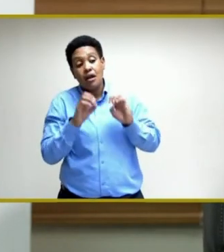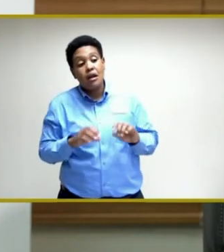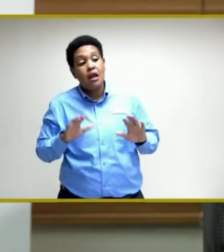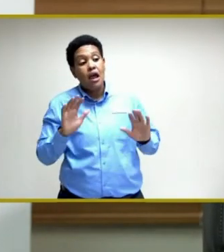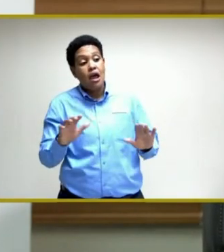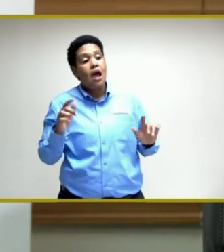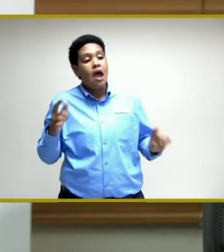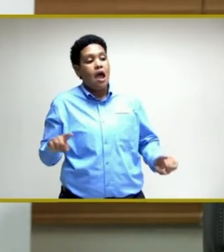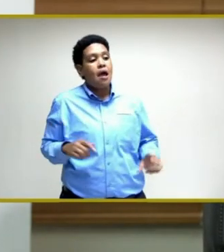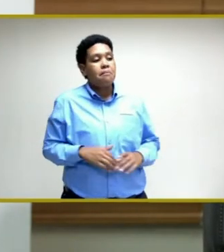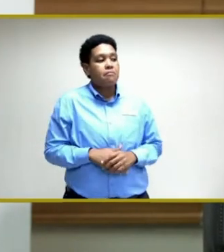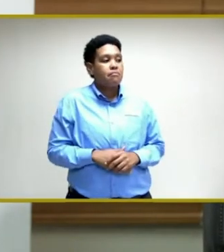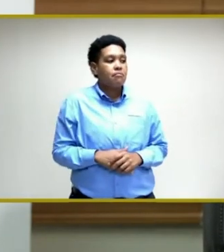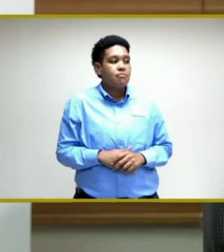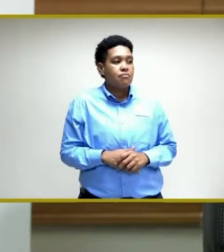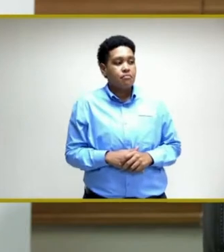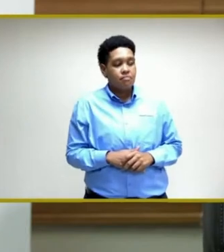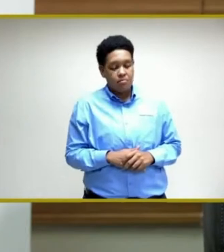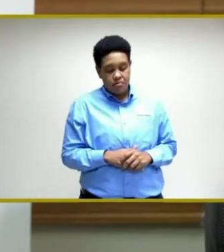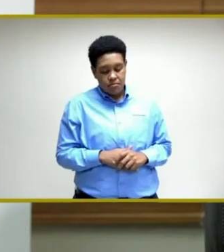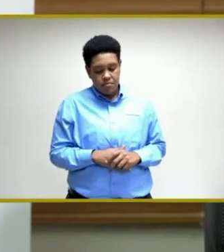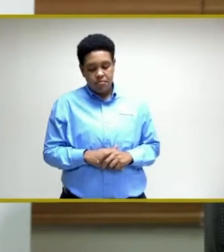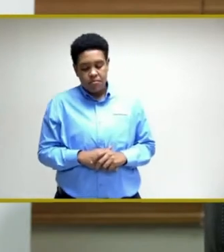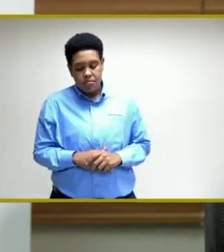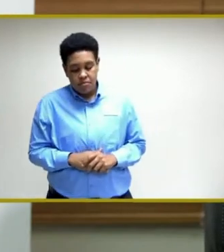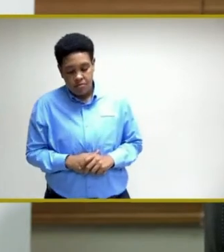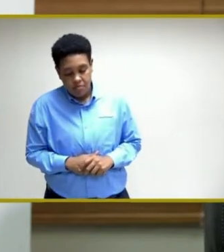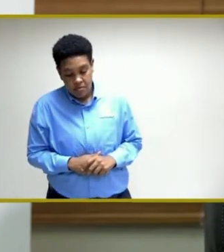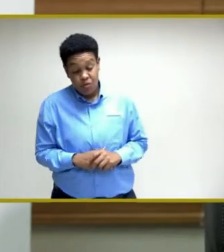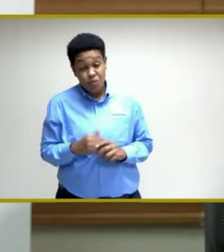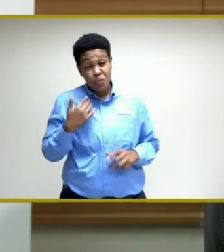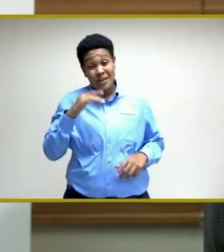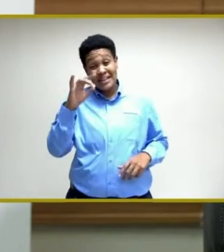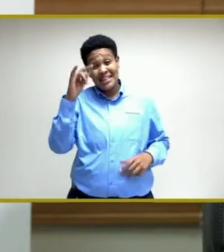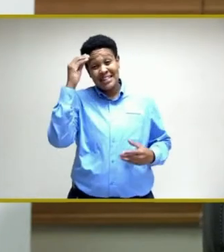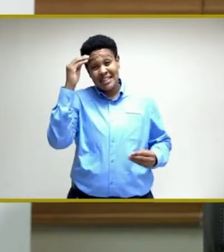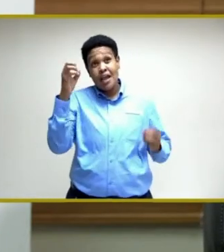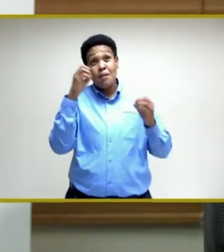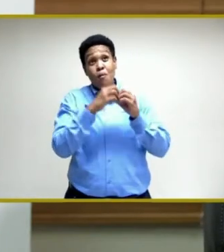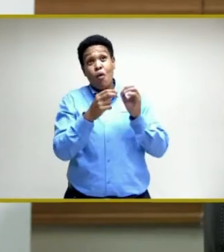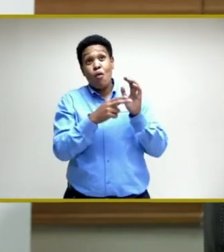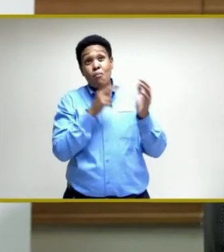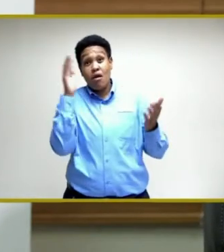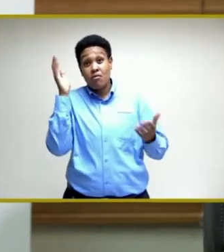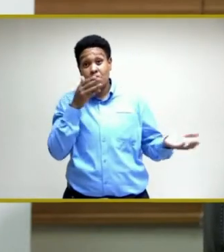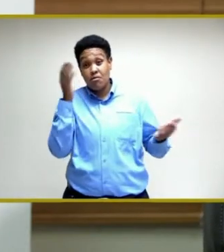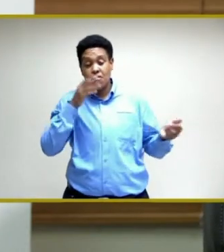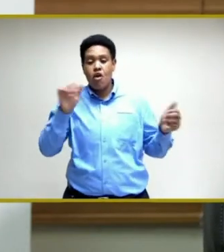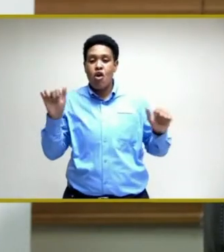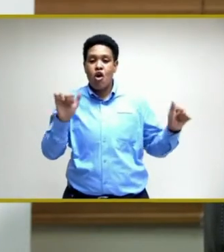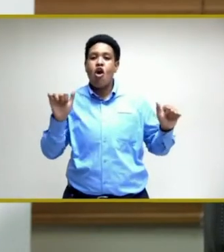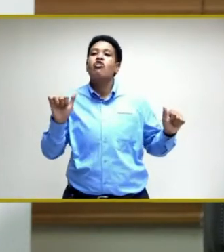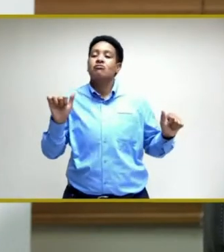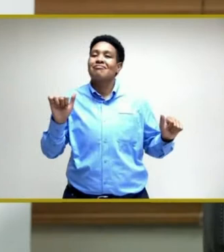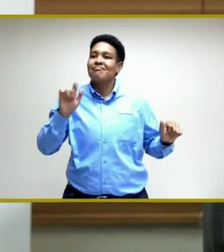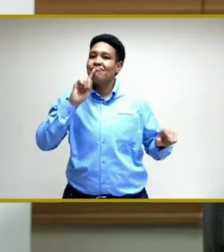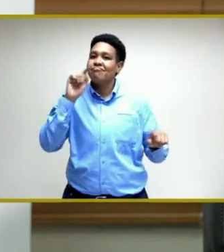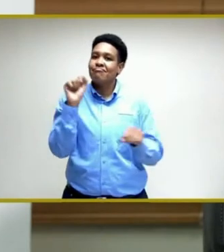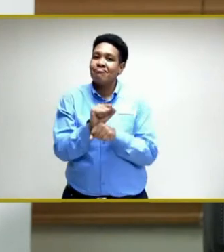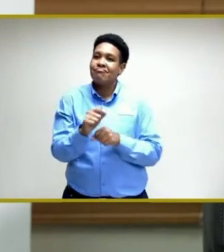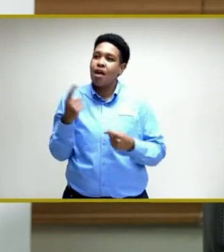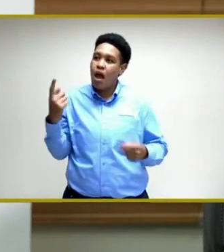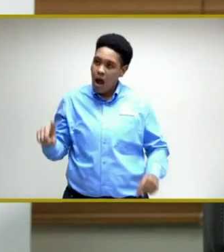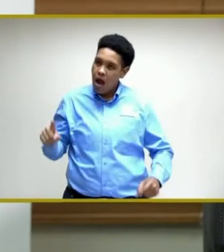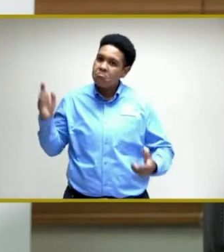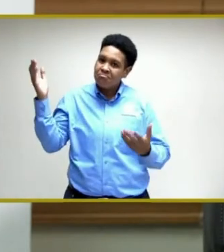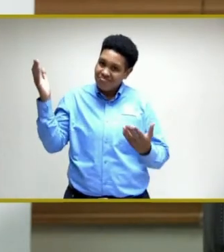we did say that it would happen in August. We would see more coming in. And it's playing true to